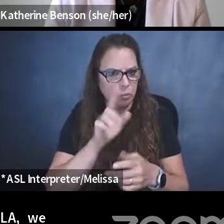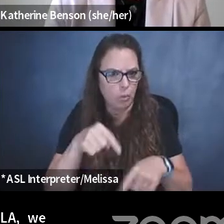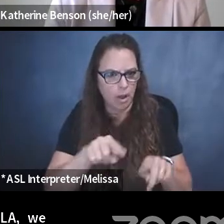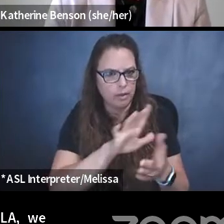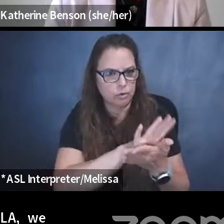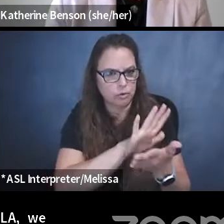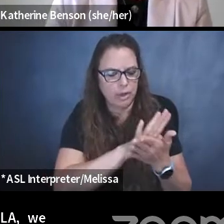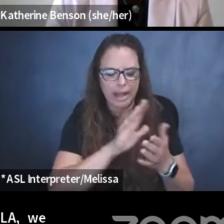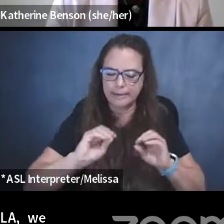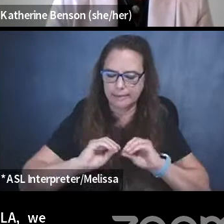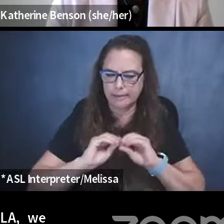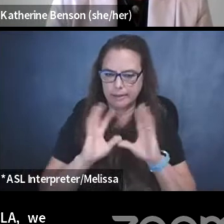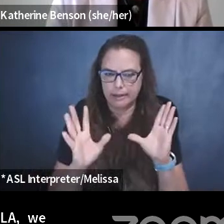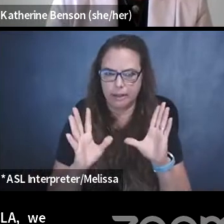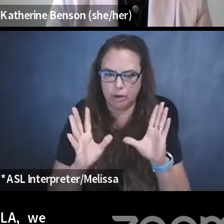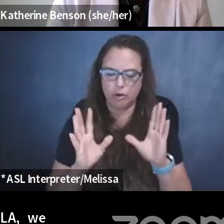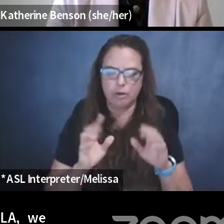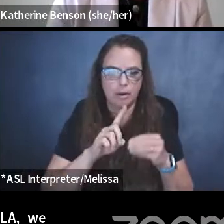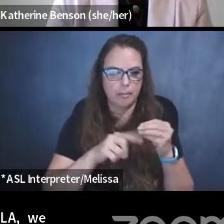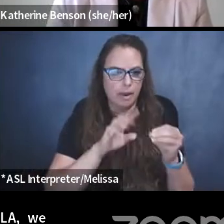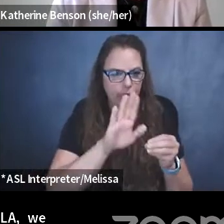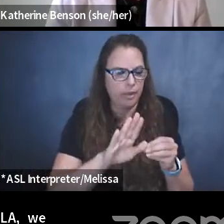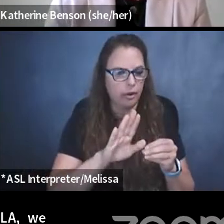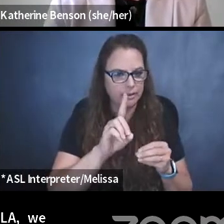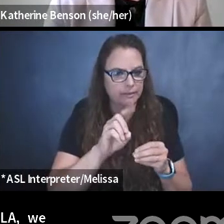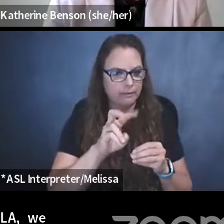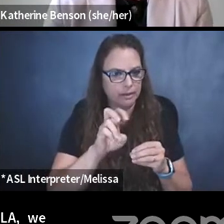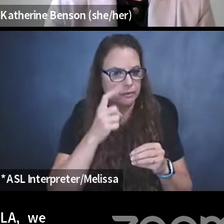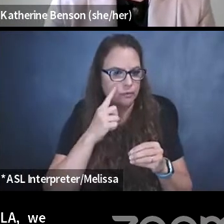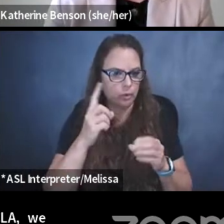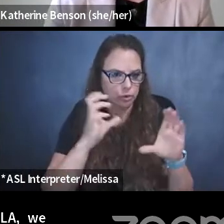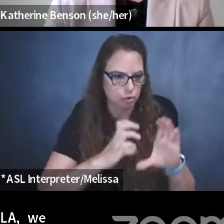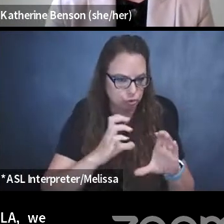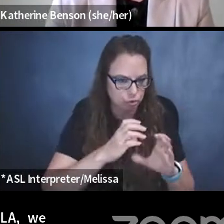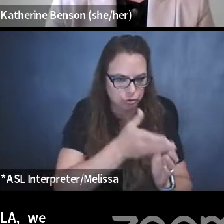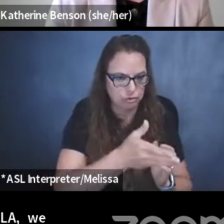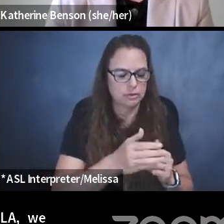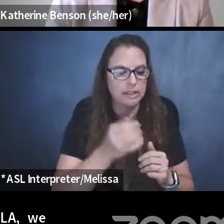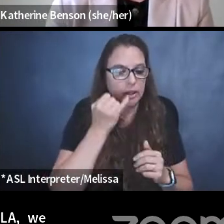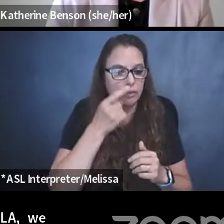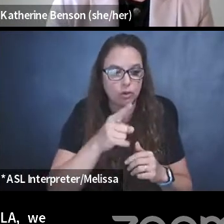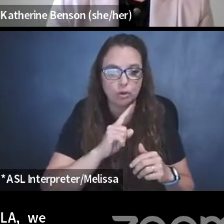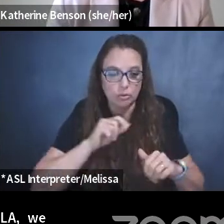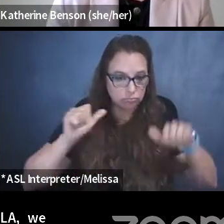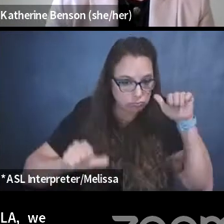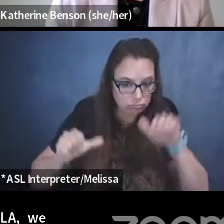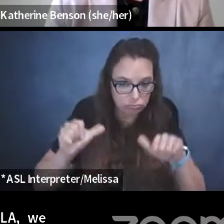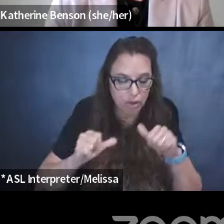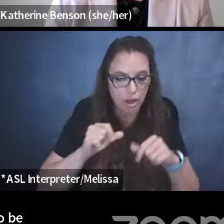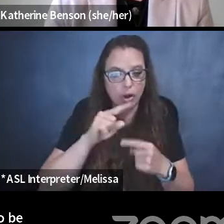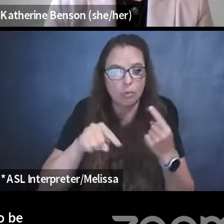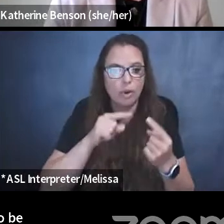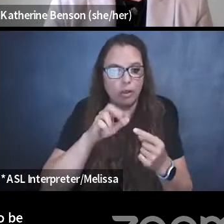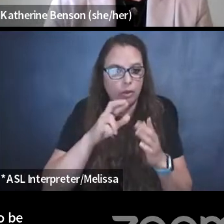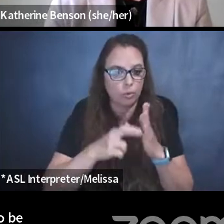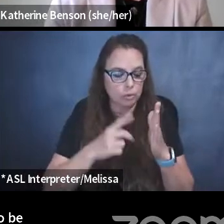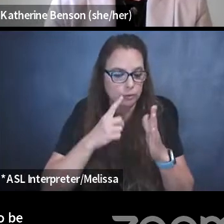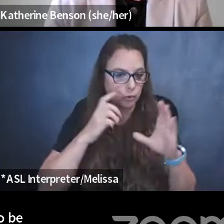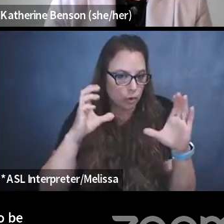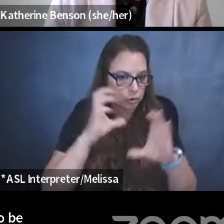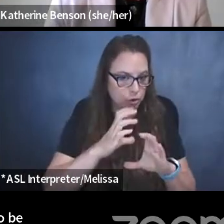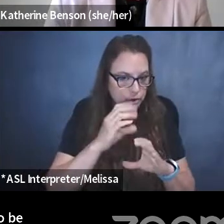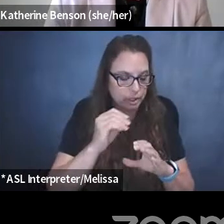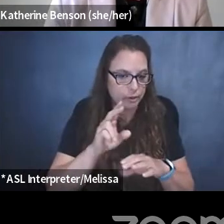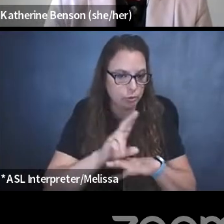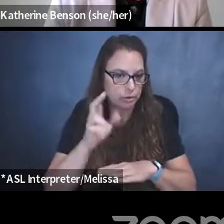in which their personal electronic devices can be searched. If you are at all unsure of the rules around searches and phone use at a